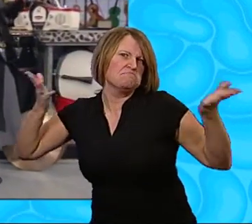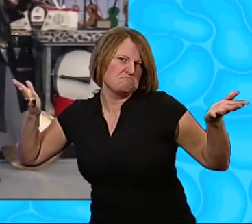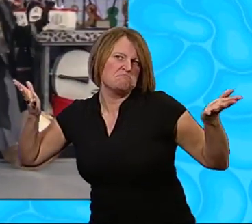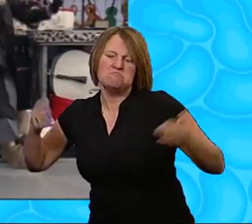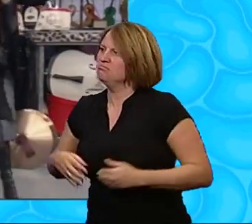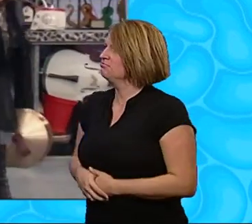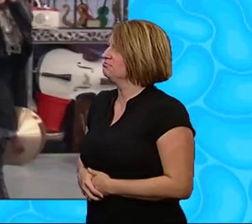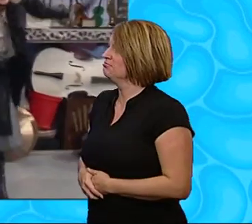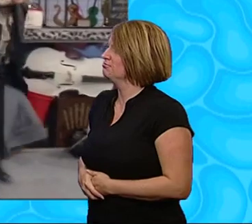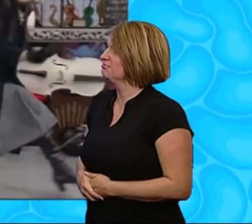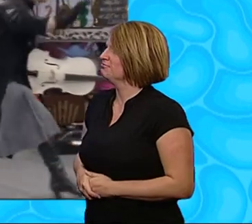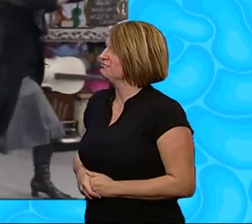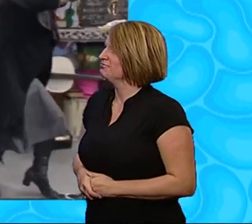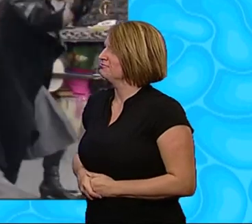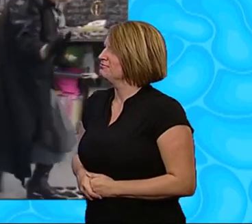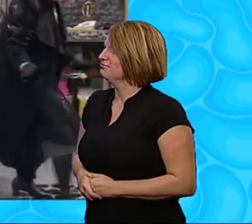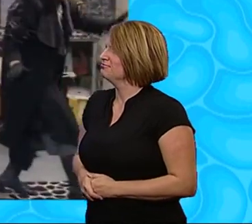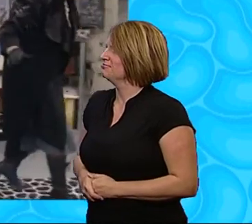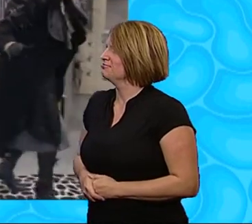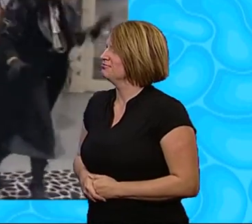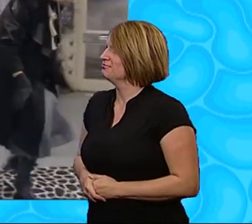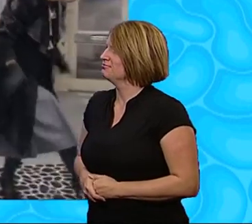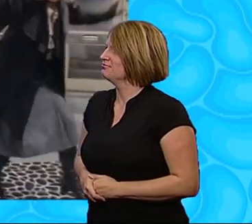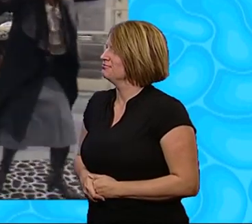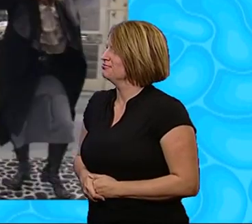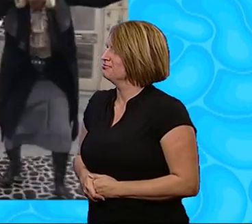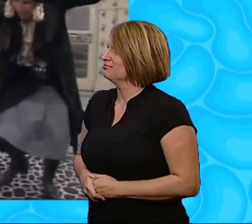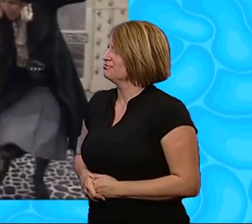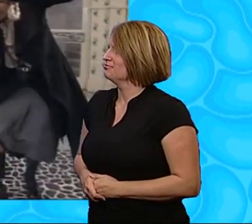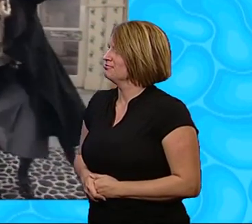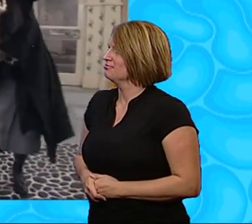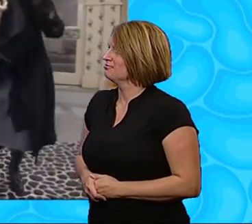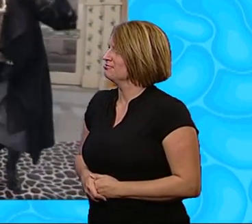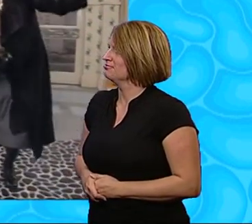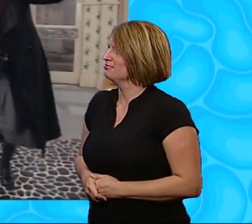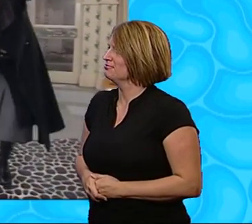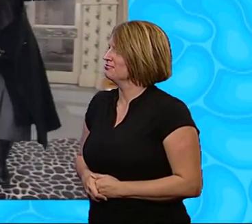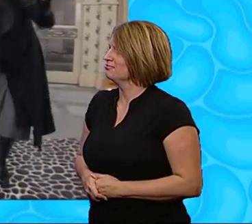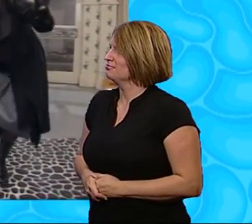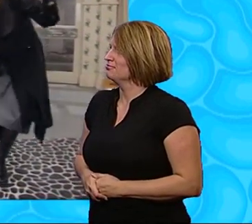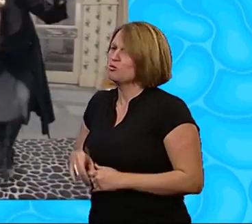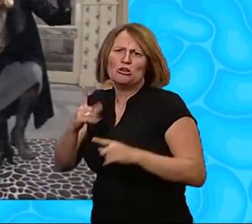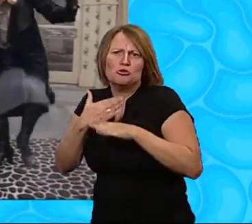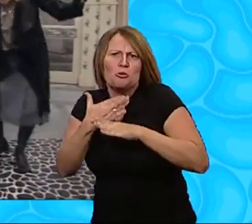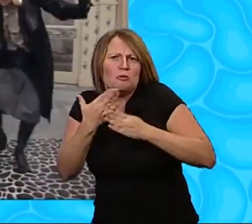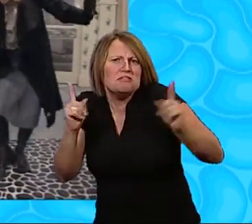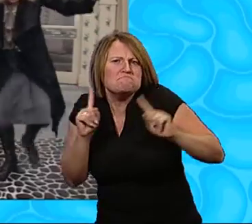Langlady What you doing? Humouring her All right